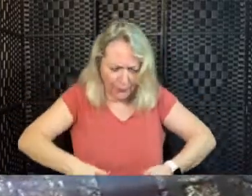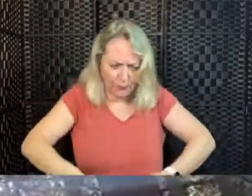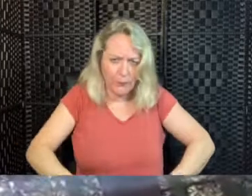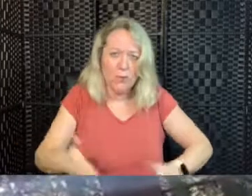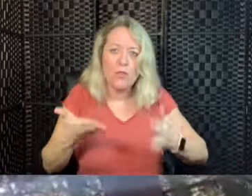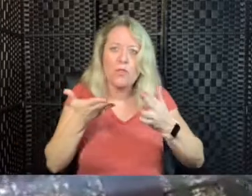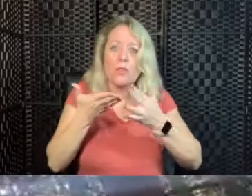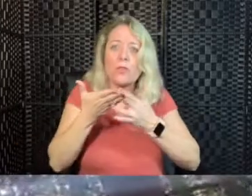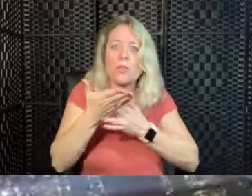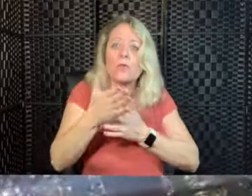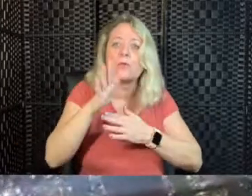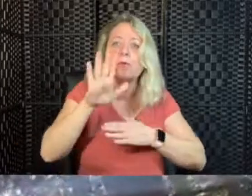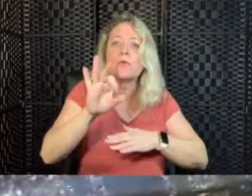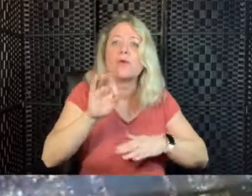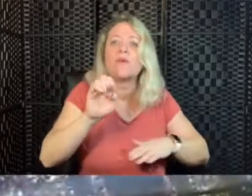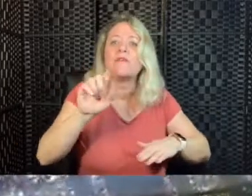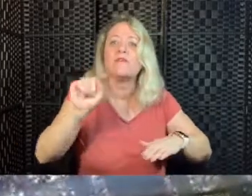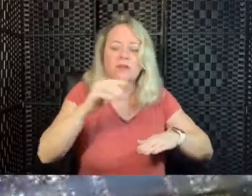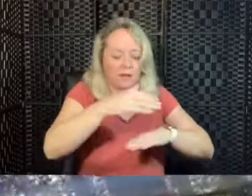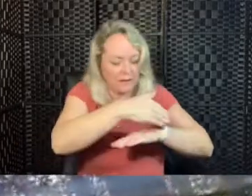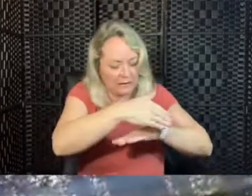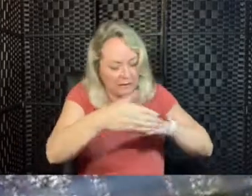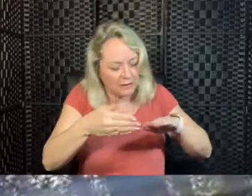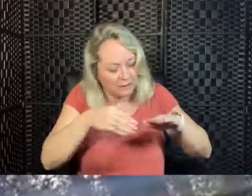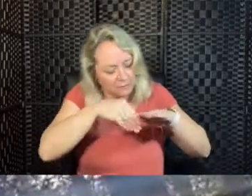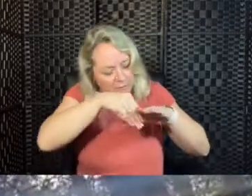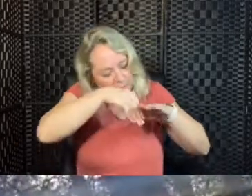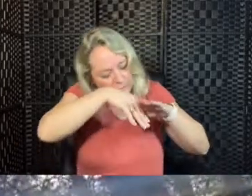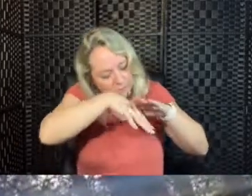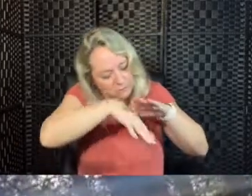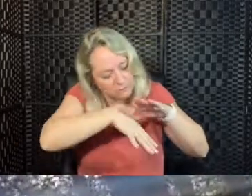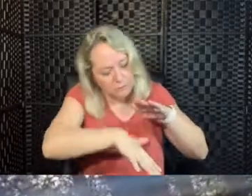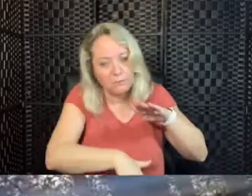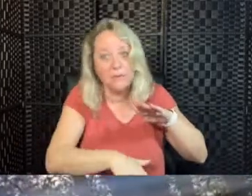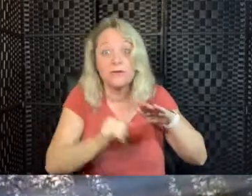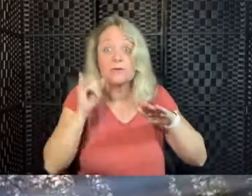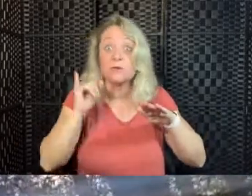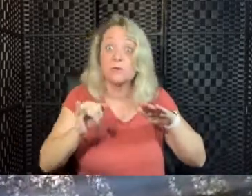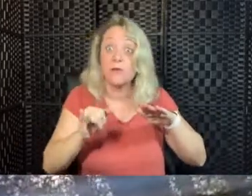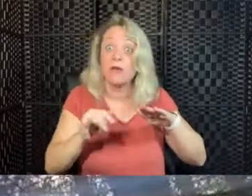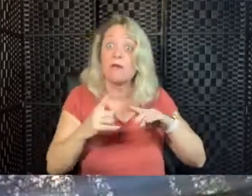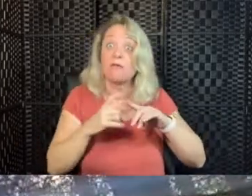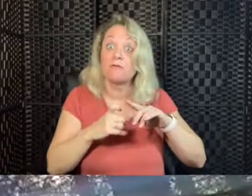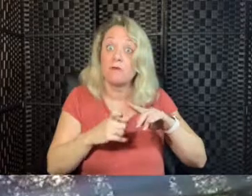Breath out through the soles of the feet. Breath and down to